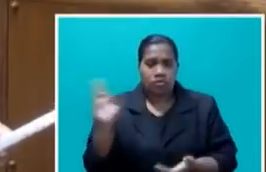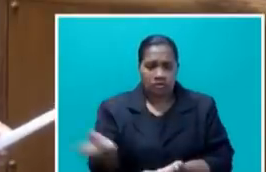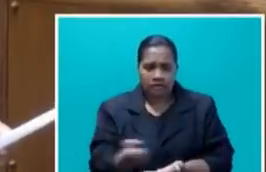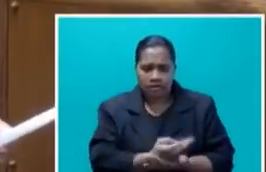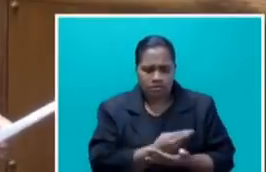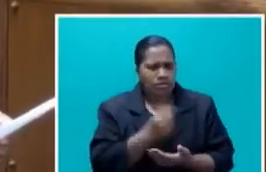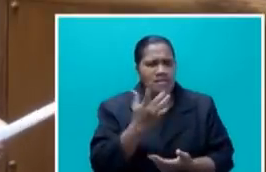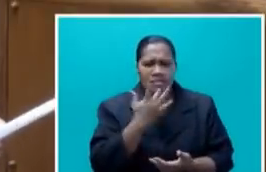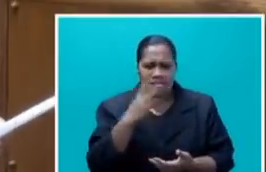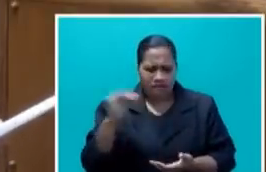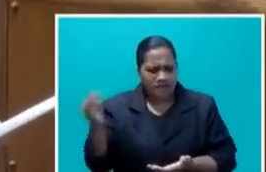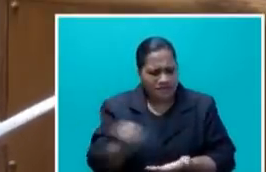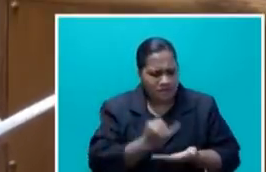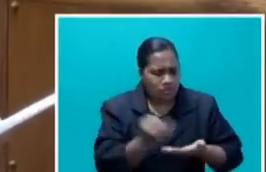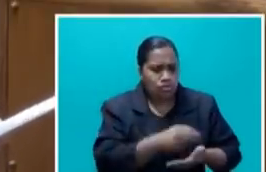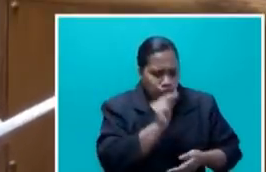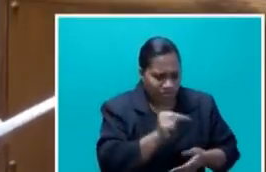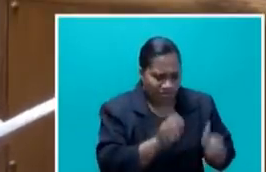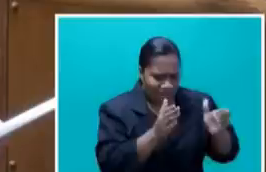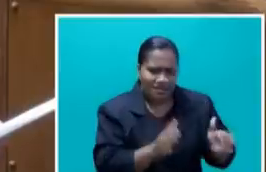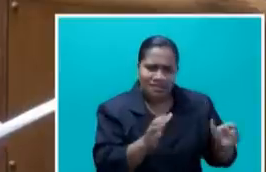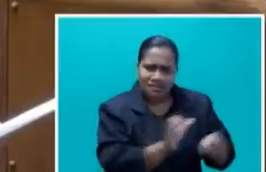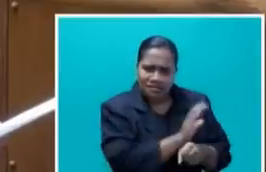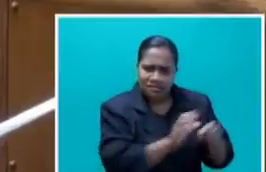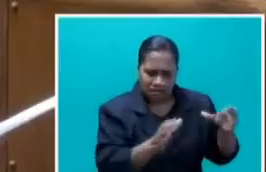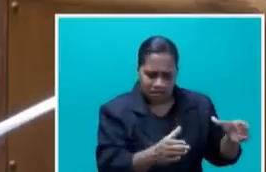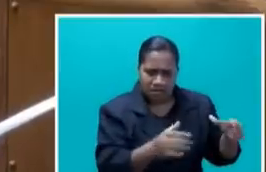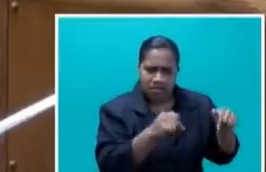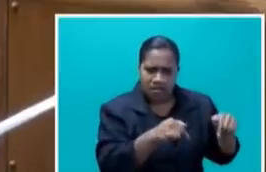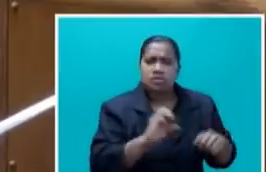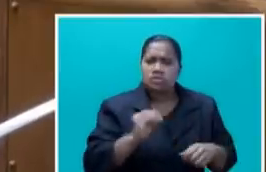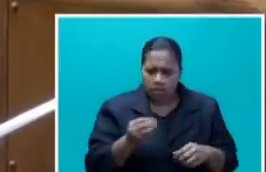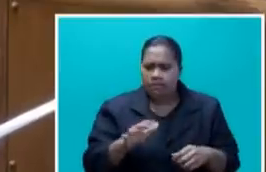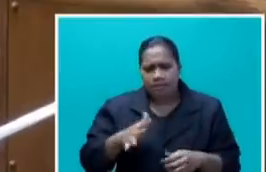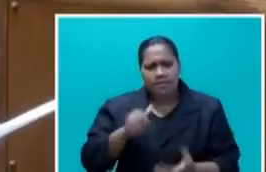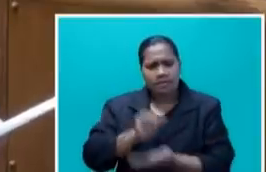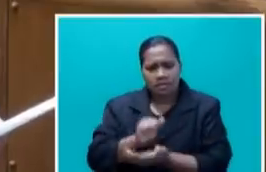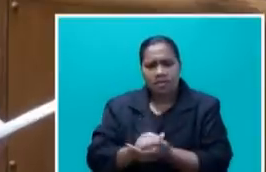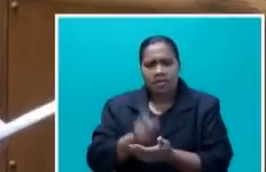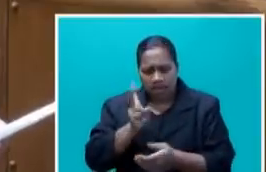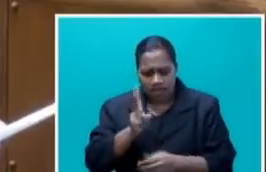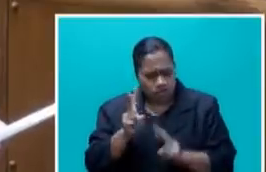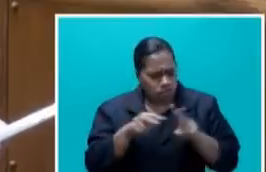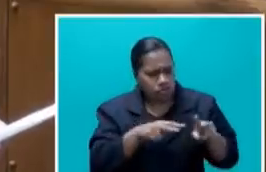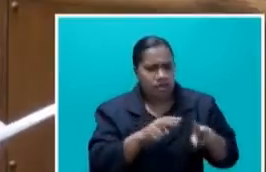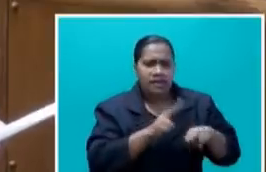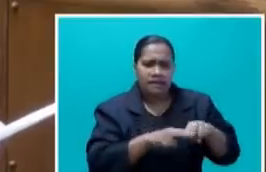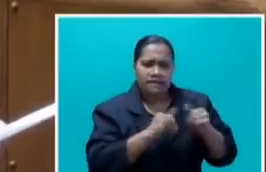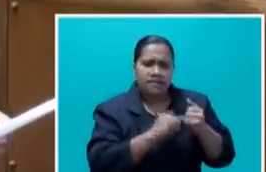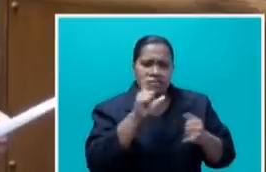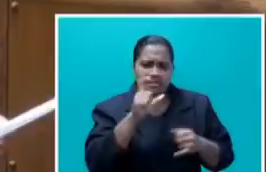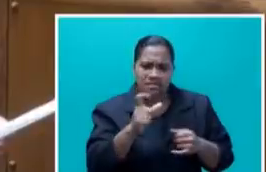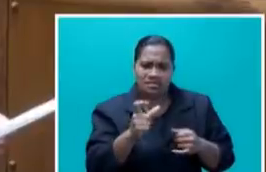meals. Therefore, it may be appropriate to relook at FSC's cash flow and investment requirements